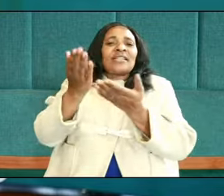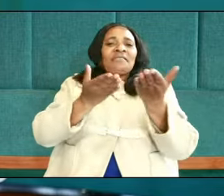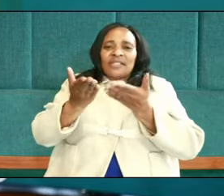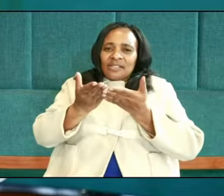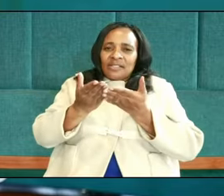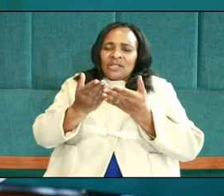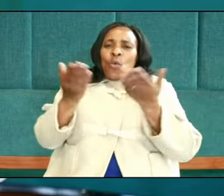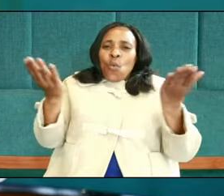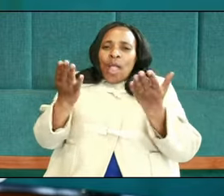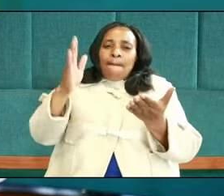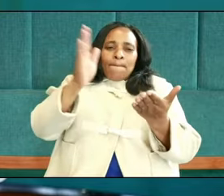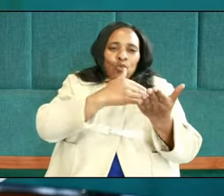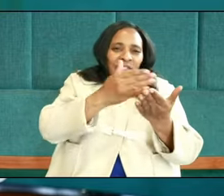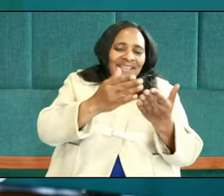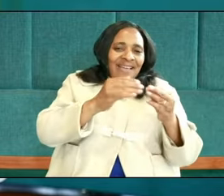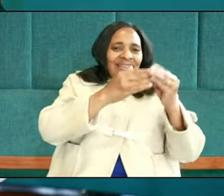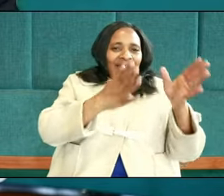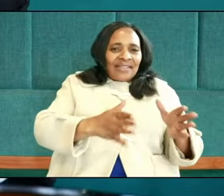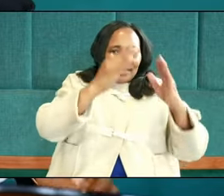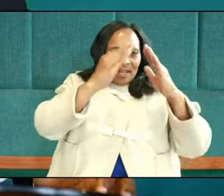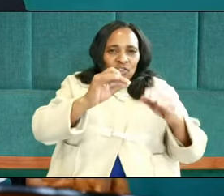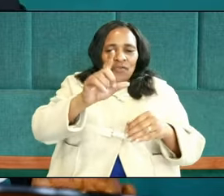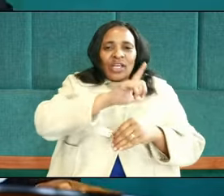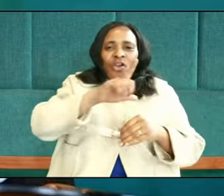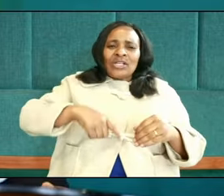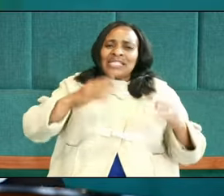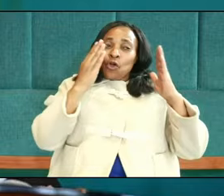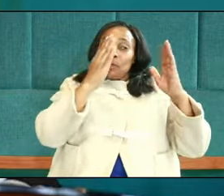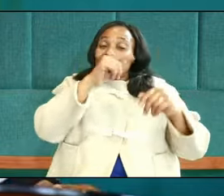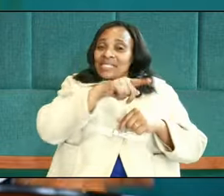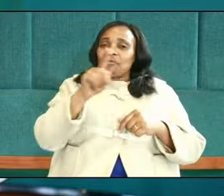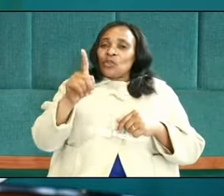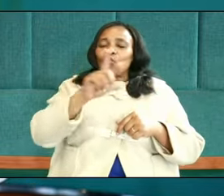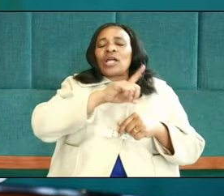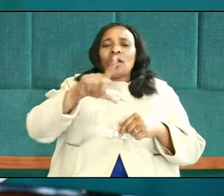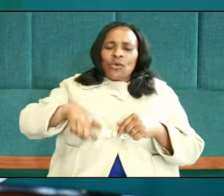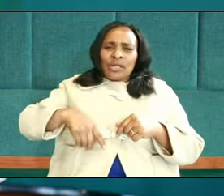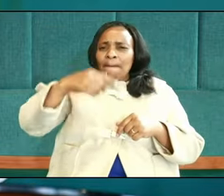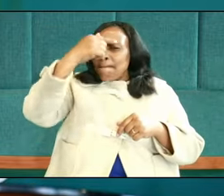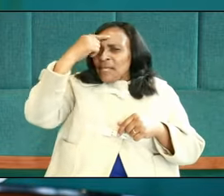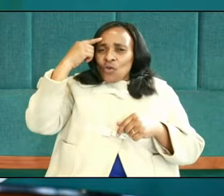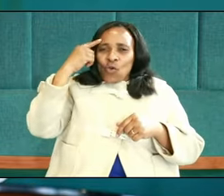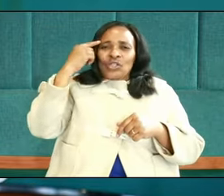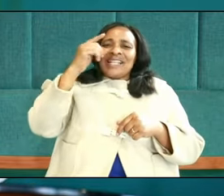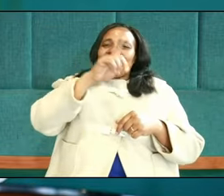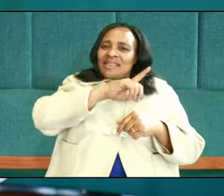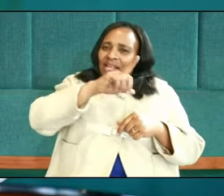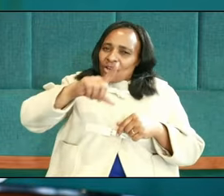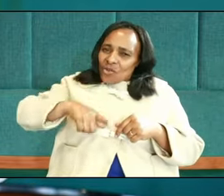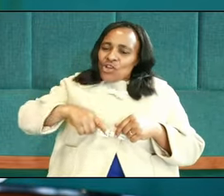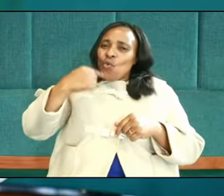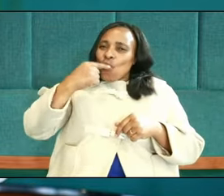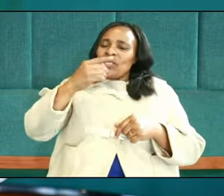music leaders in the house of God. They committed themselves to the Lord because the Lord, in his